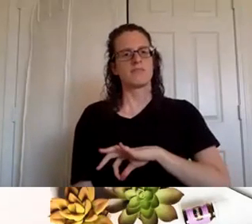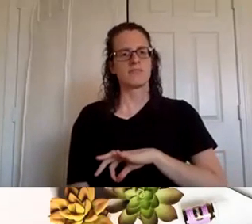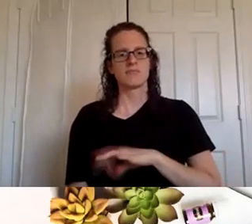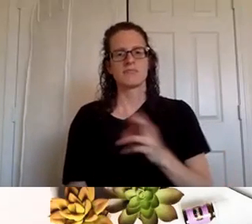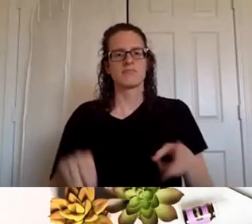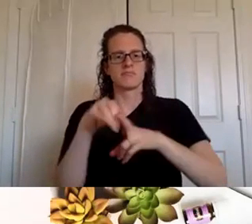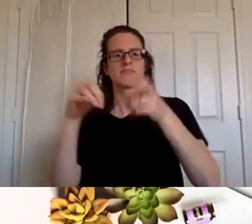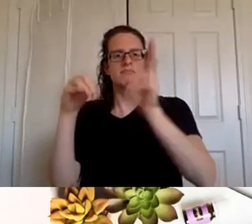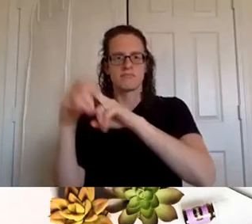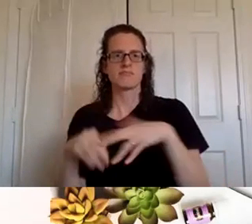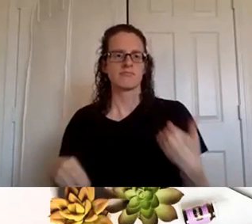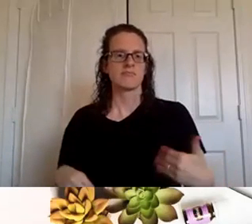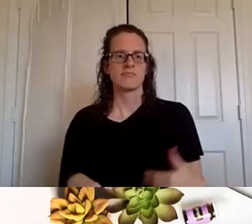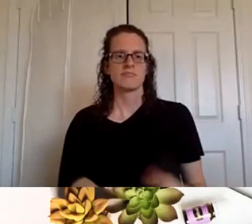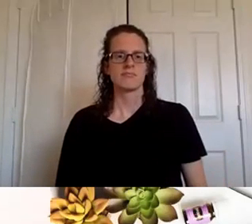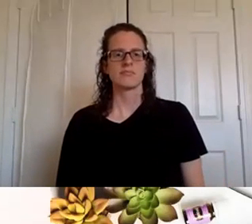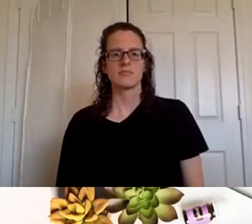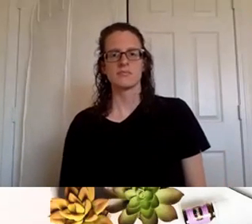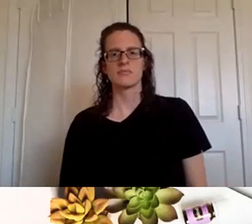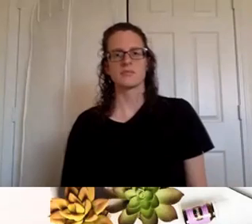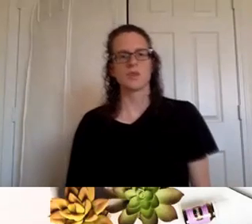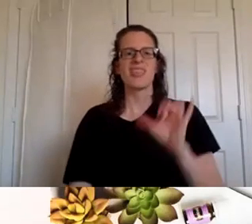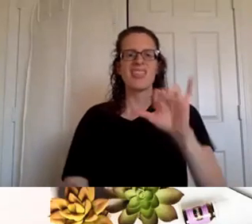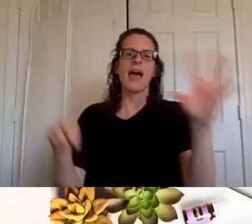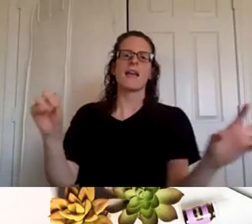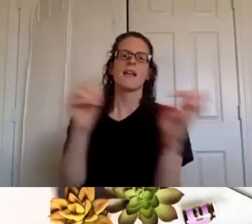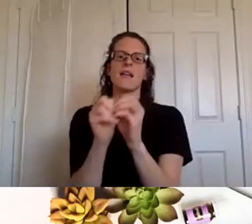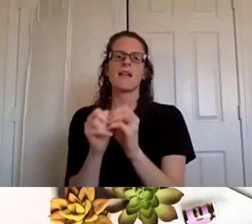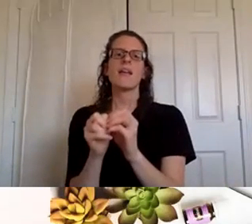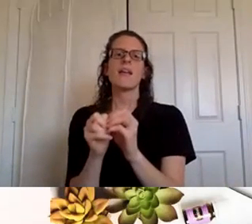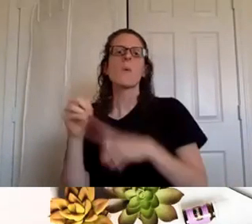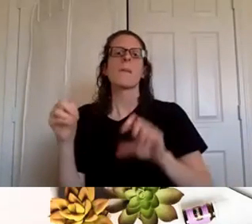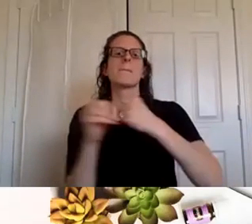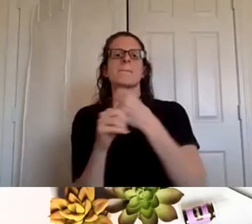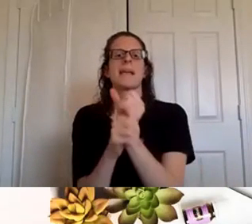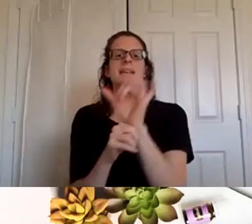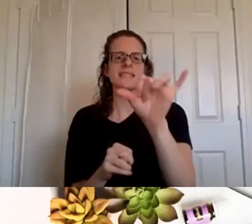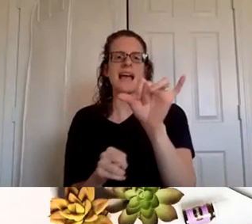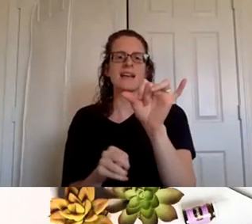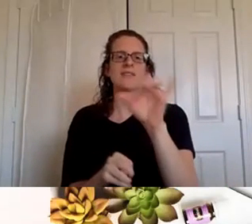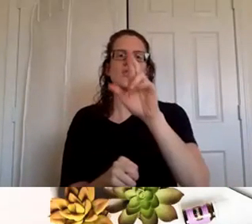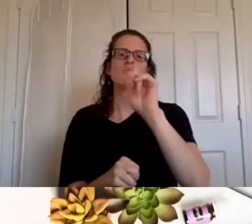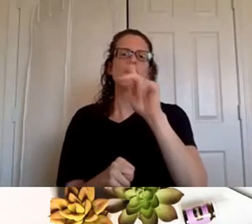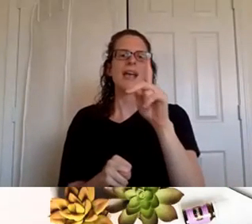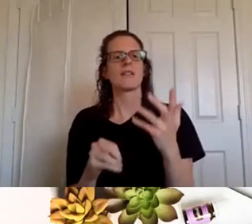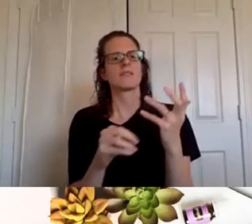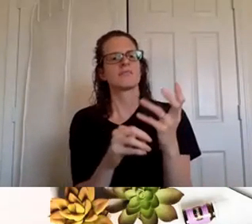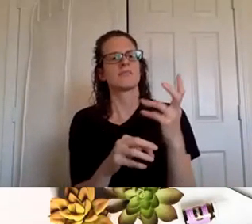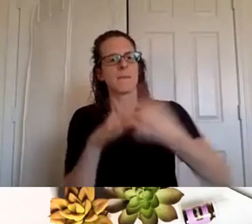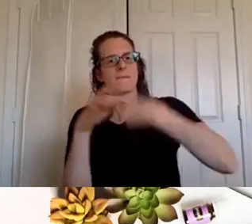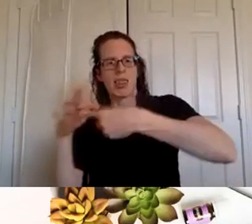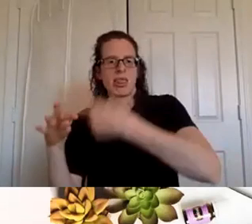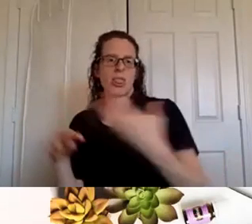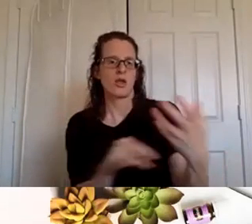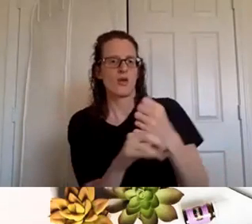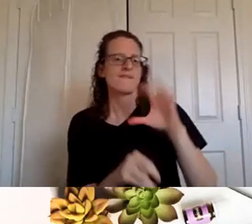on that screen earlier that showed you the dollar amount um so depending on the rank that you're at you earn those commissions